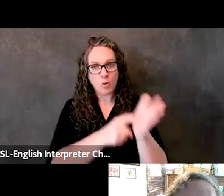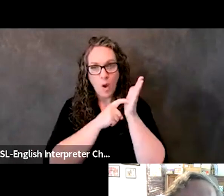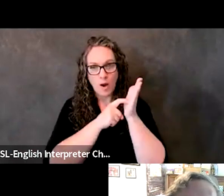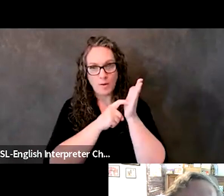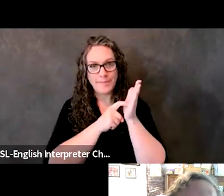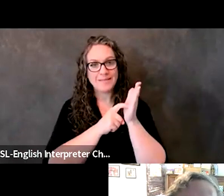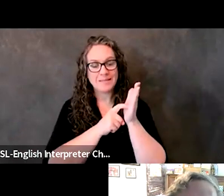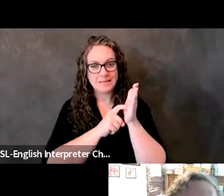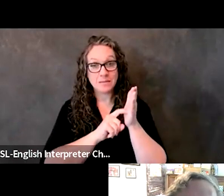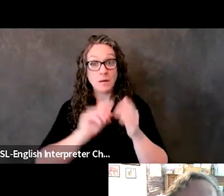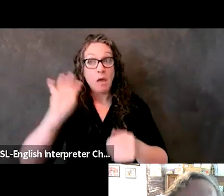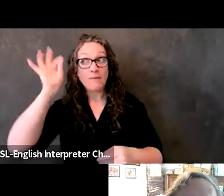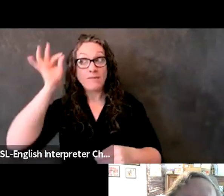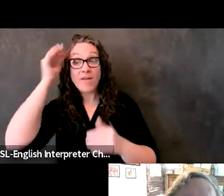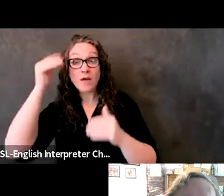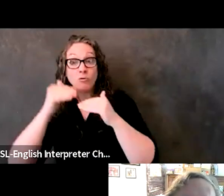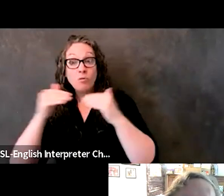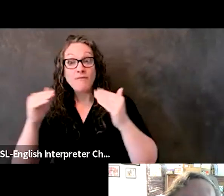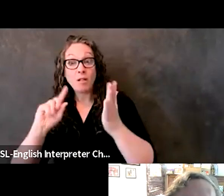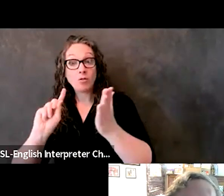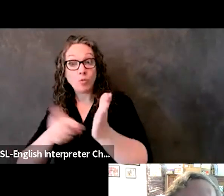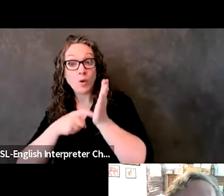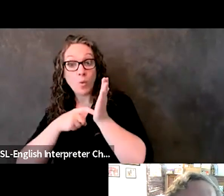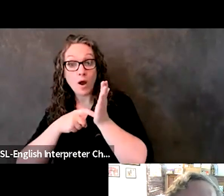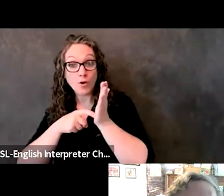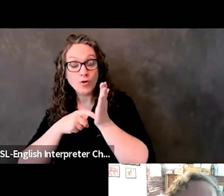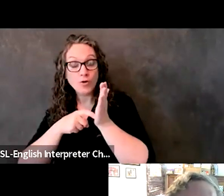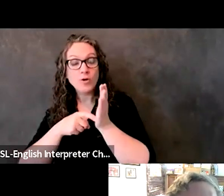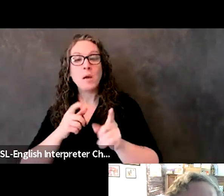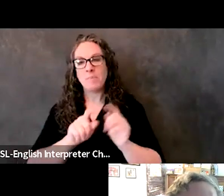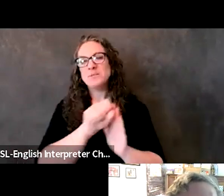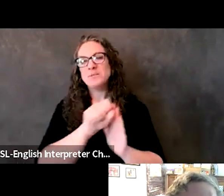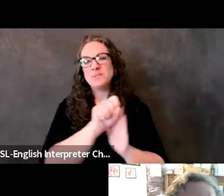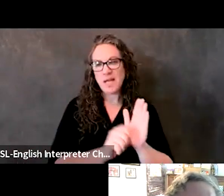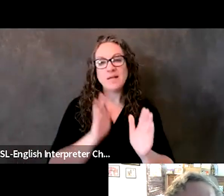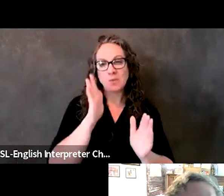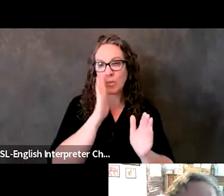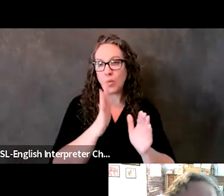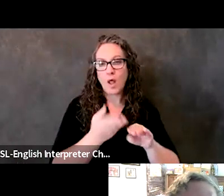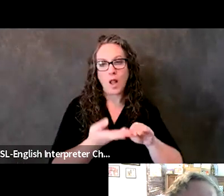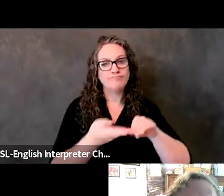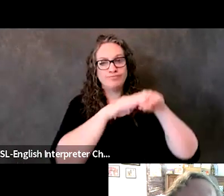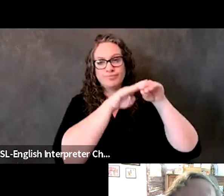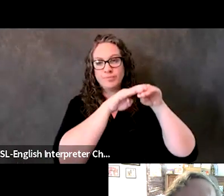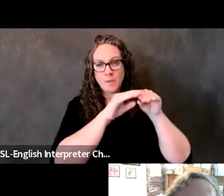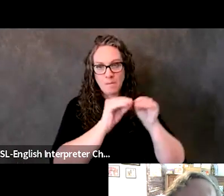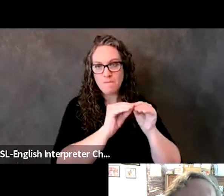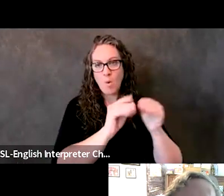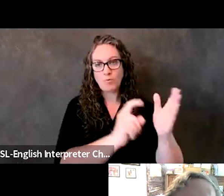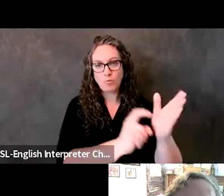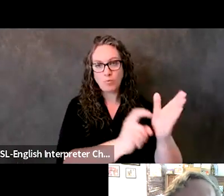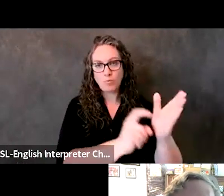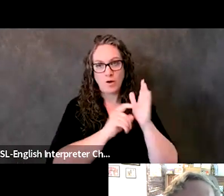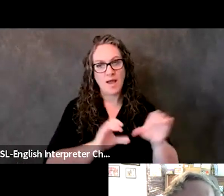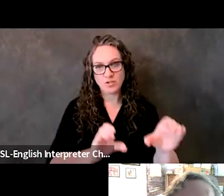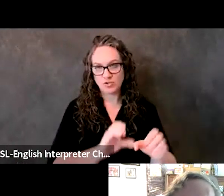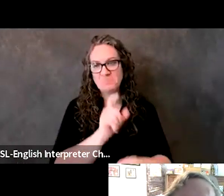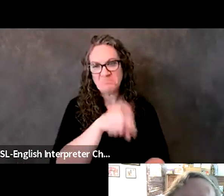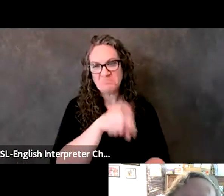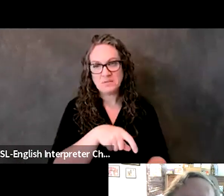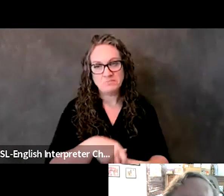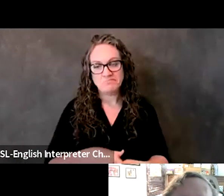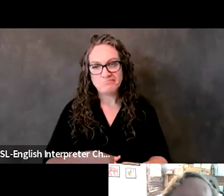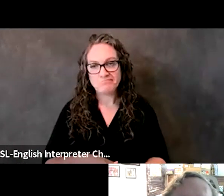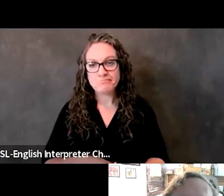even from the federal level, but certainly, um, enacted by states over the next, you know, decade or so. I think too, that I'd like to see,